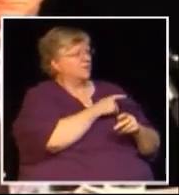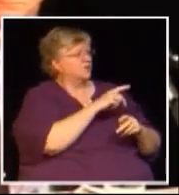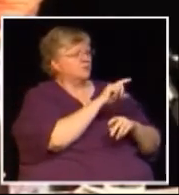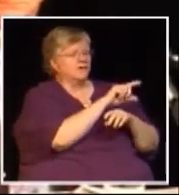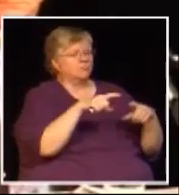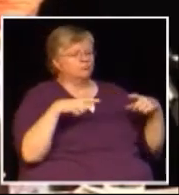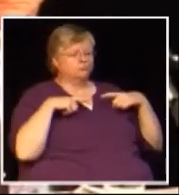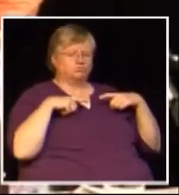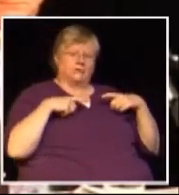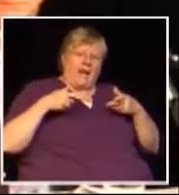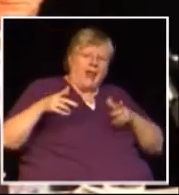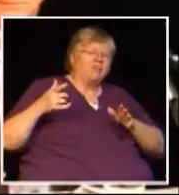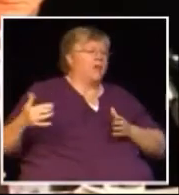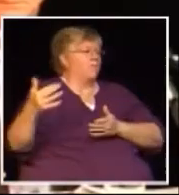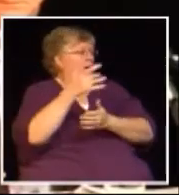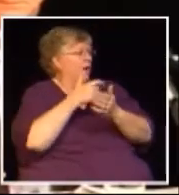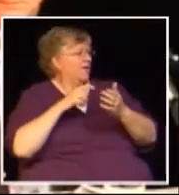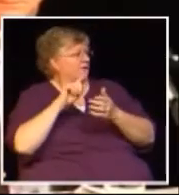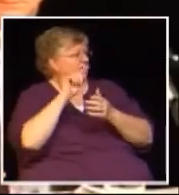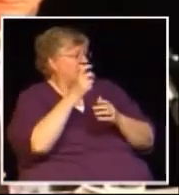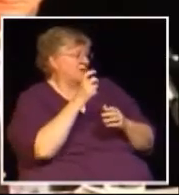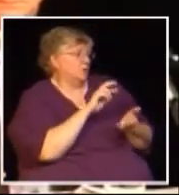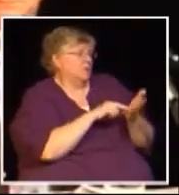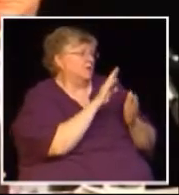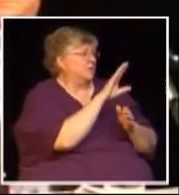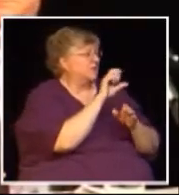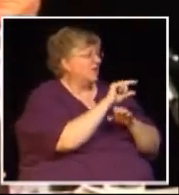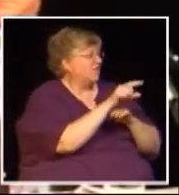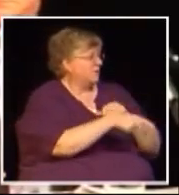left for universities and all the rest of it that we need here thank you